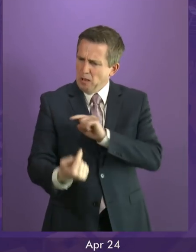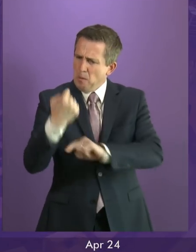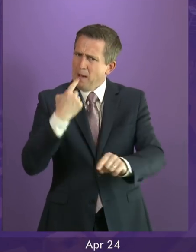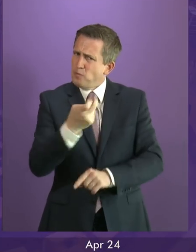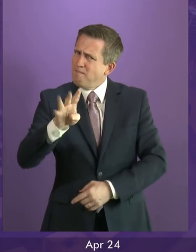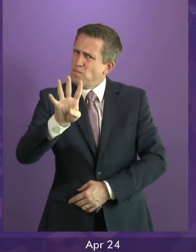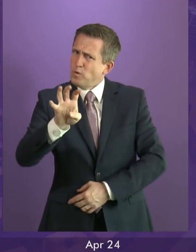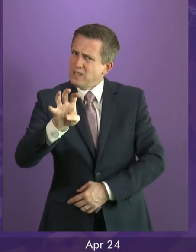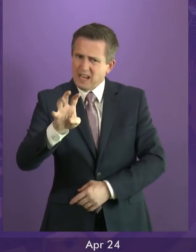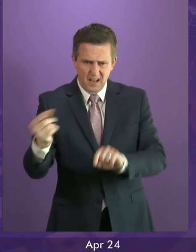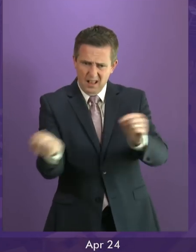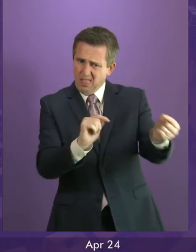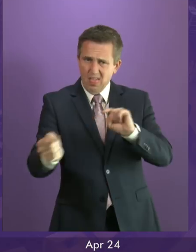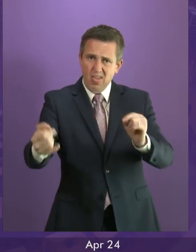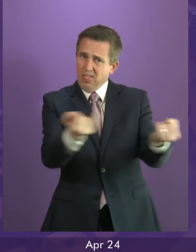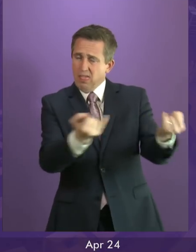2014 referendum, but I